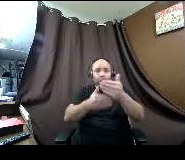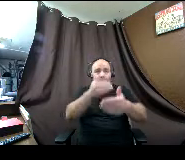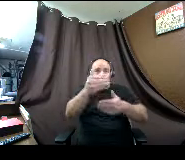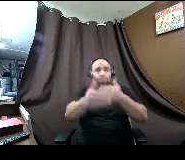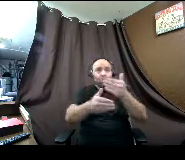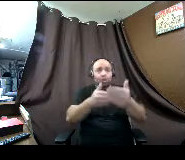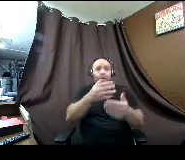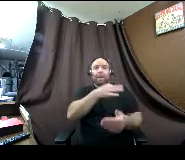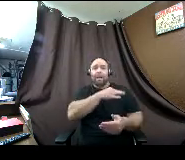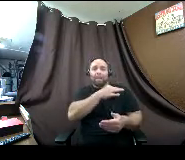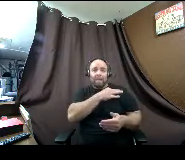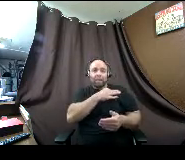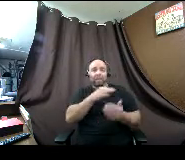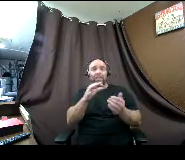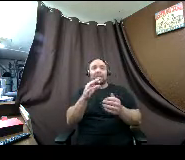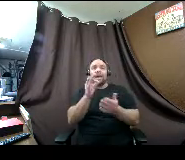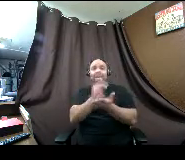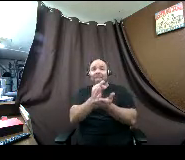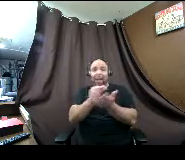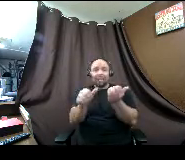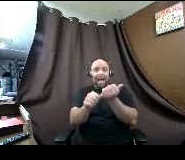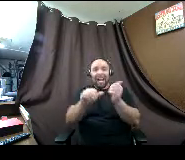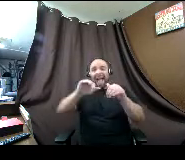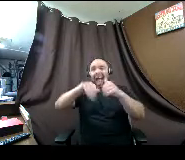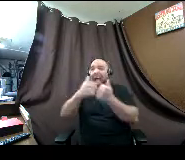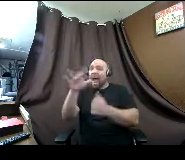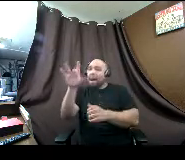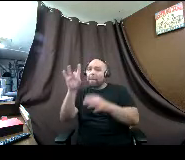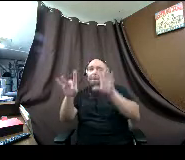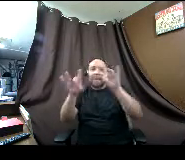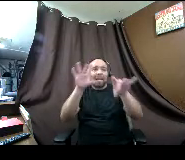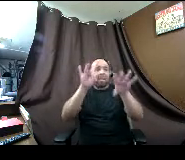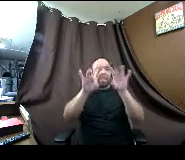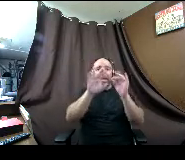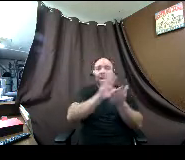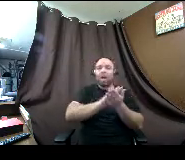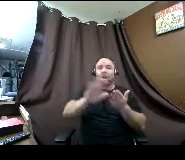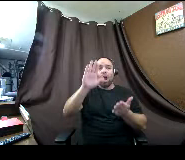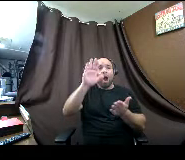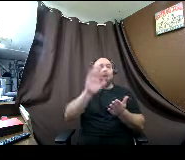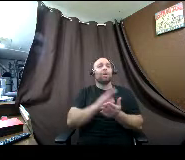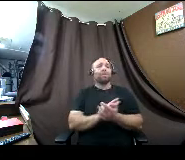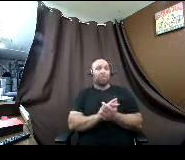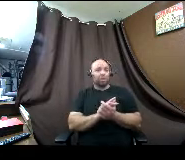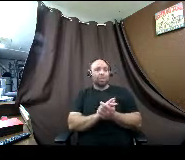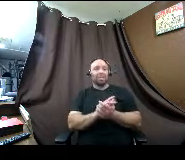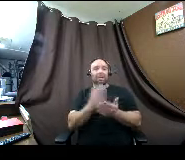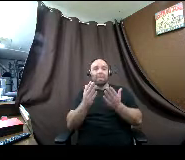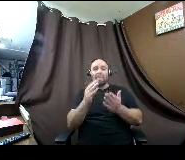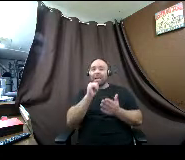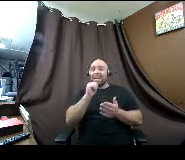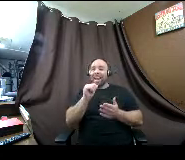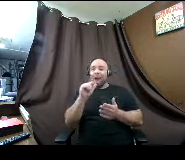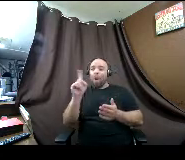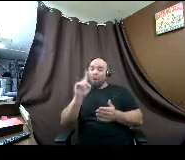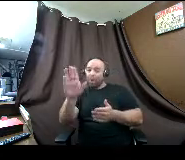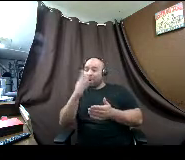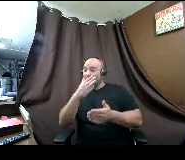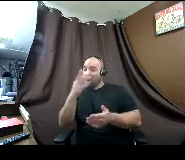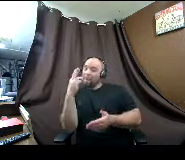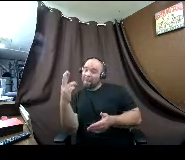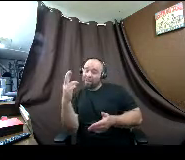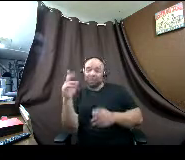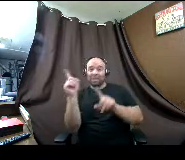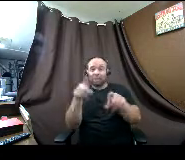how to pick a college based upon your interests not based upon like maybe where your best friend is going but what's best for you as an